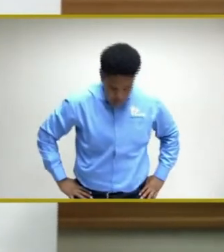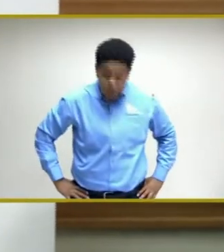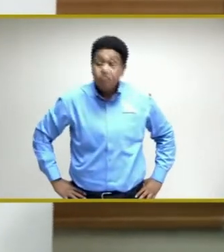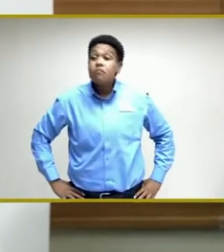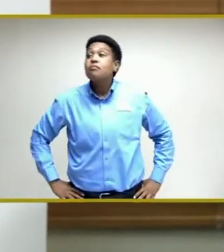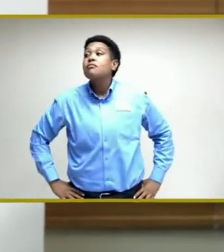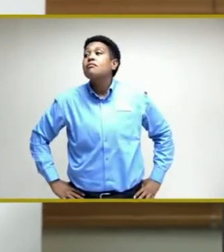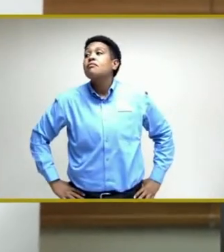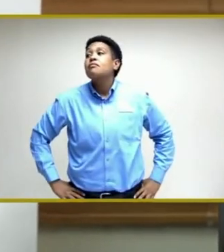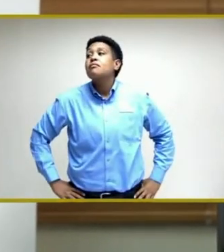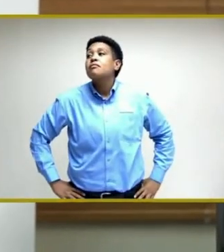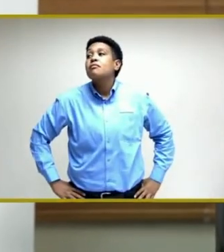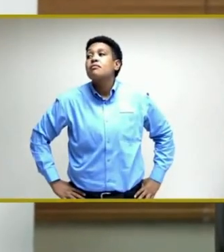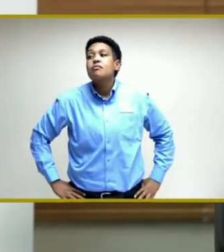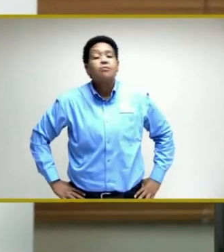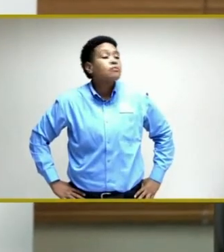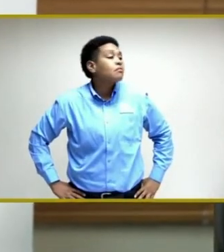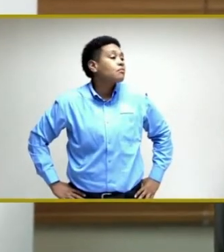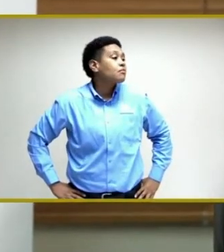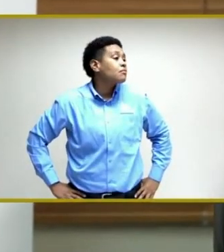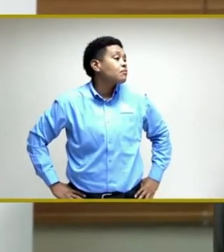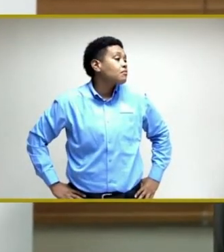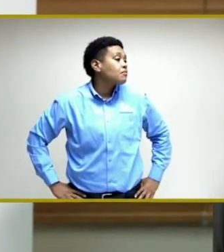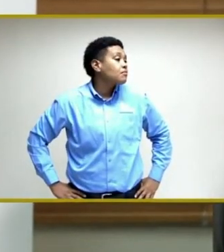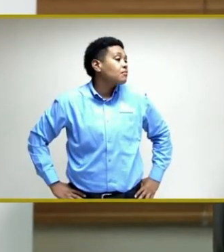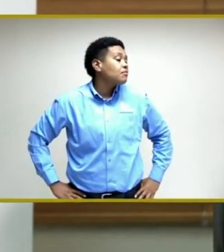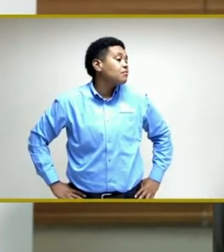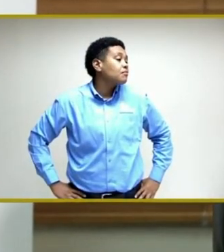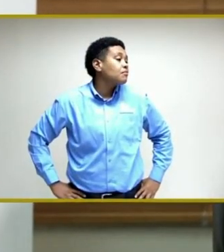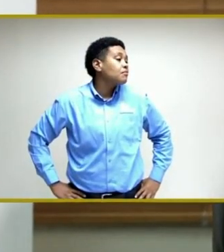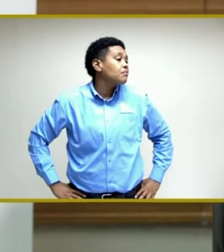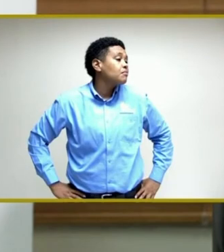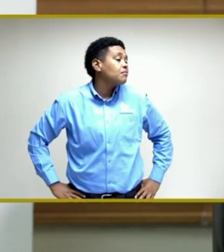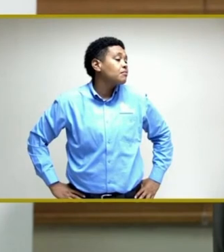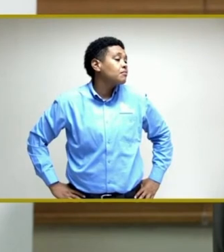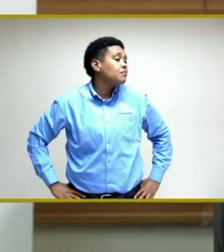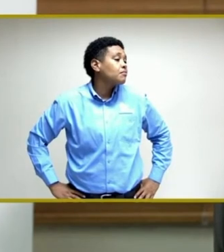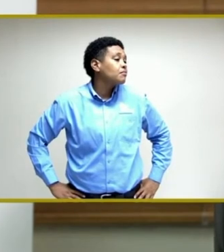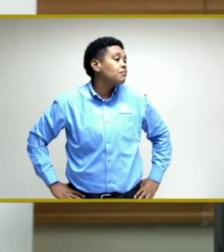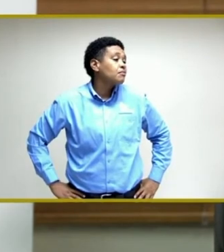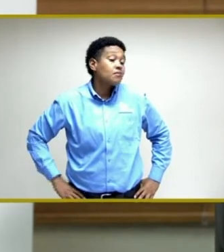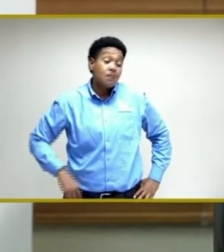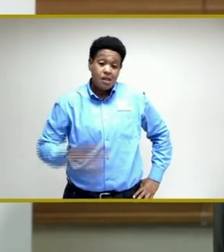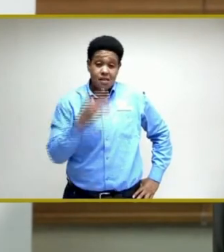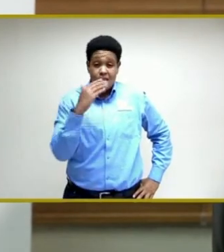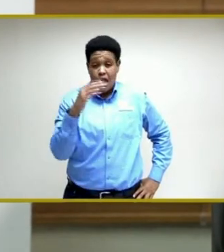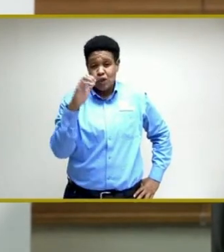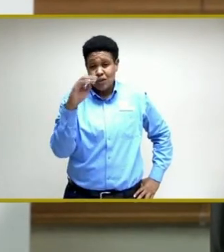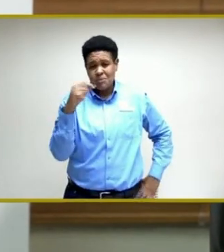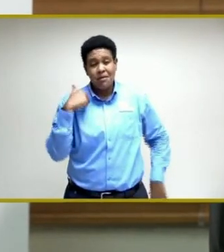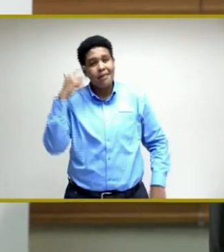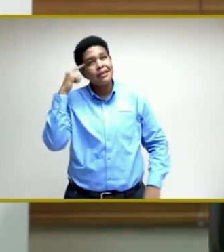I think we say this almost daily. We put the information out and we emphasize